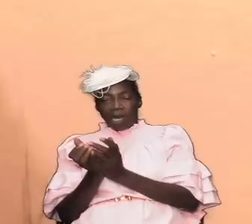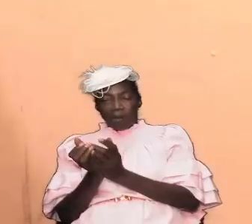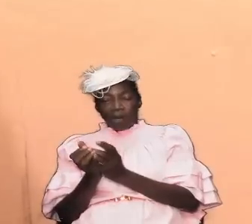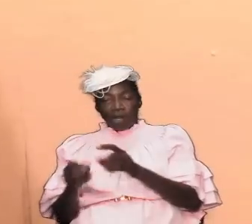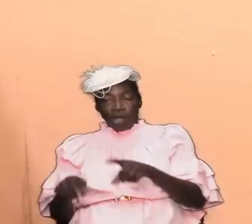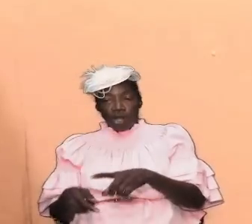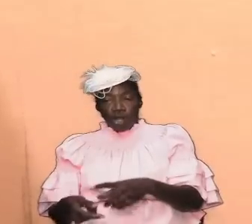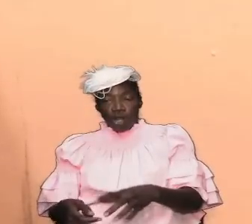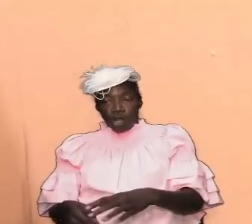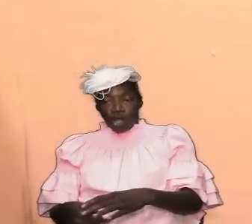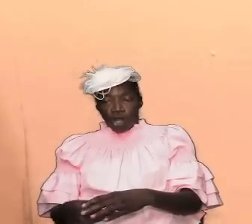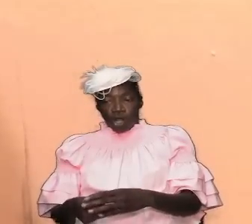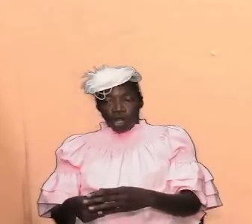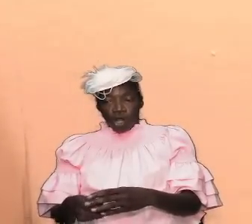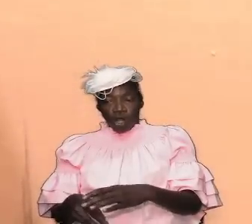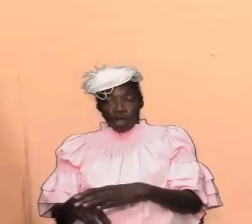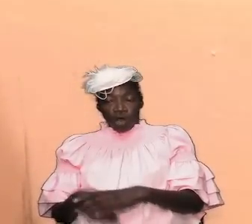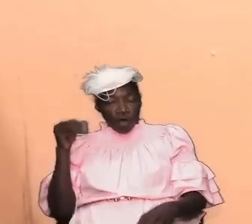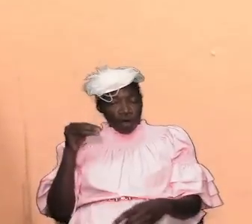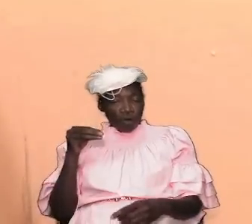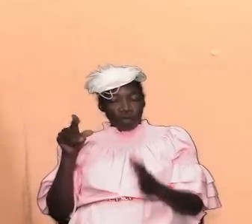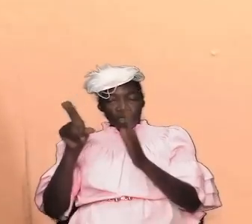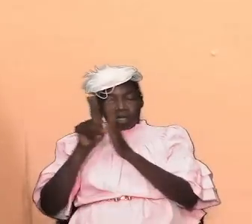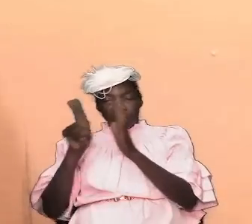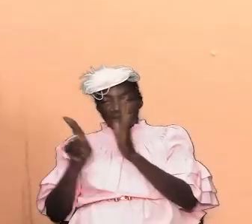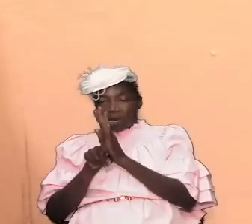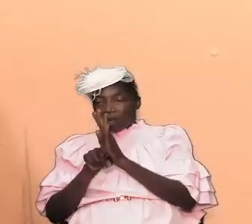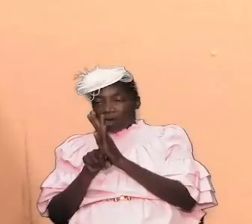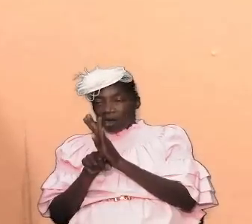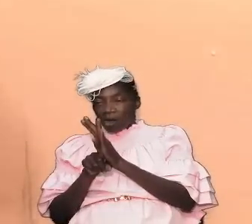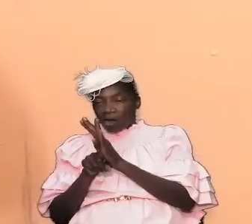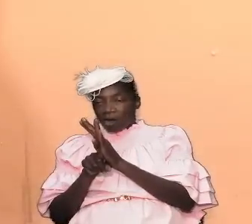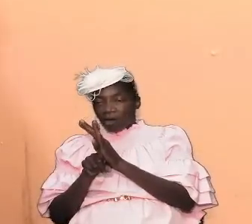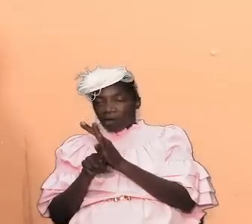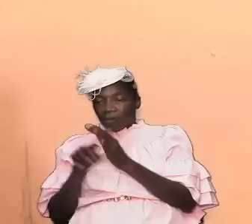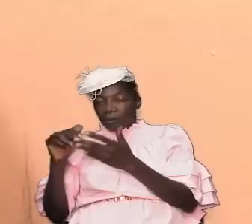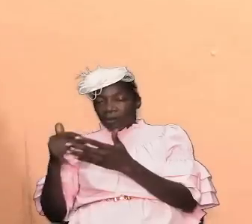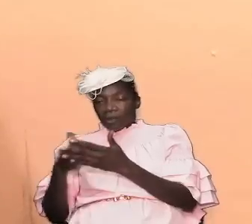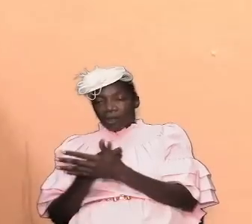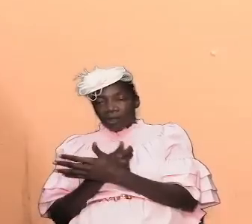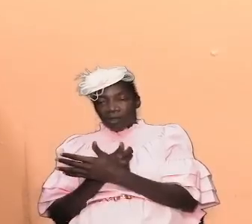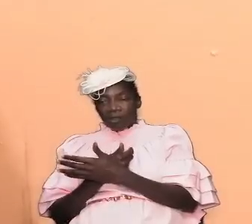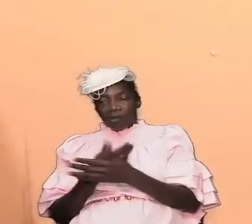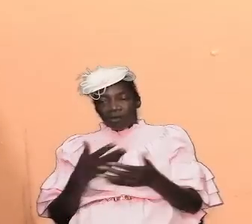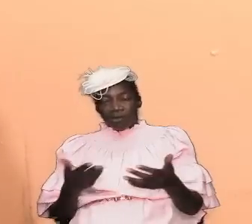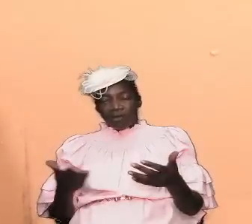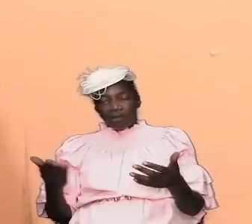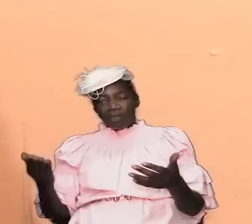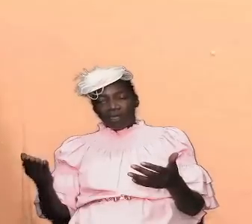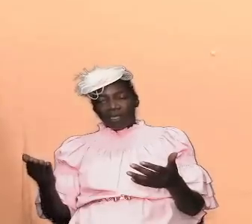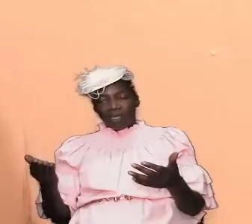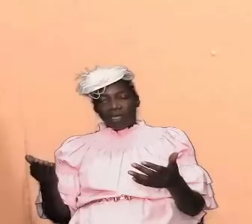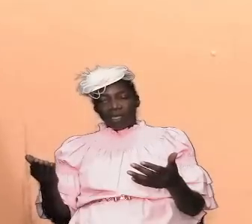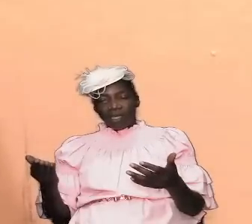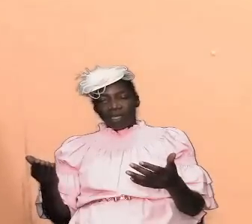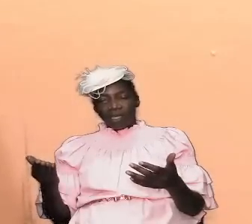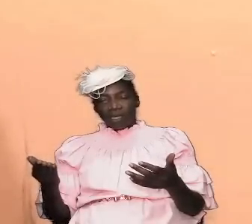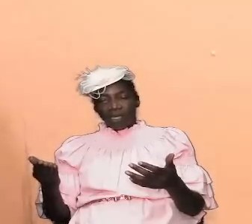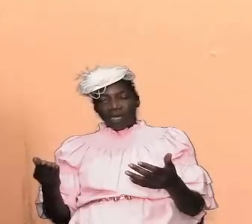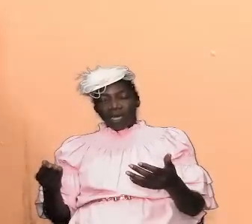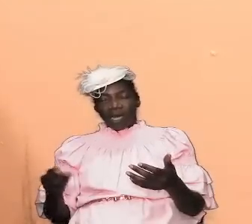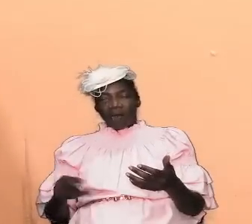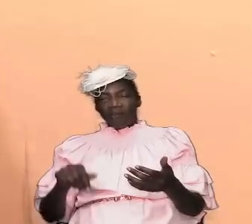under the dispensation of the law and those tablets that had the ten commandments